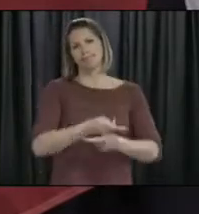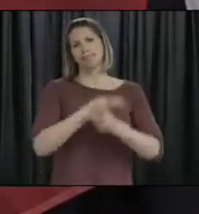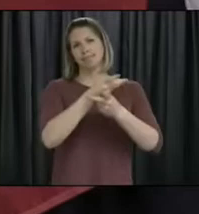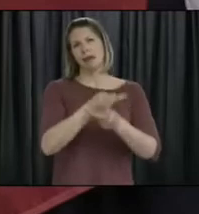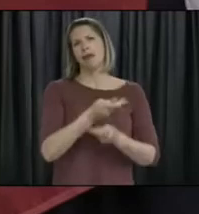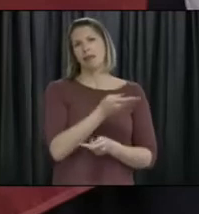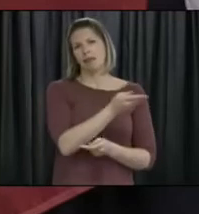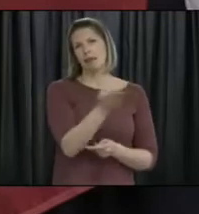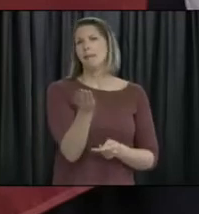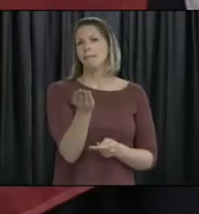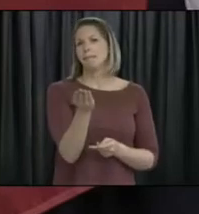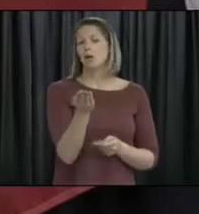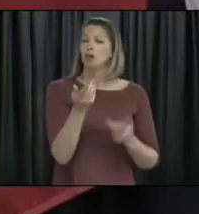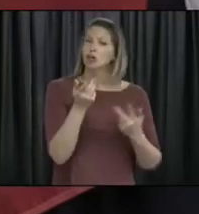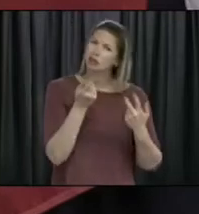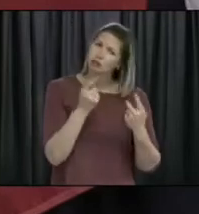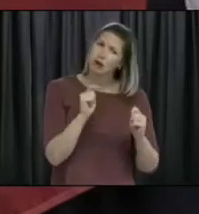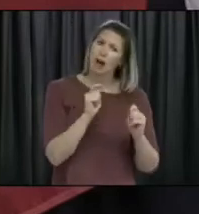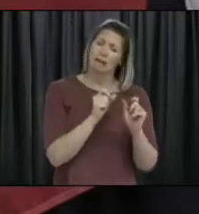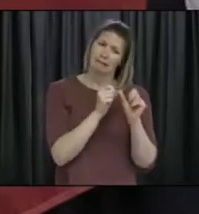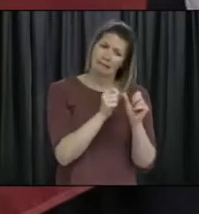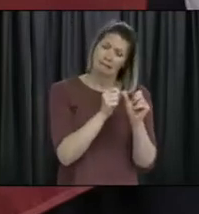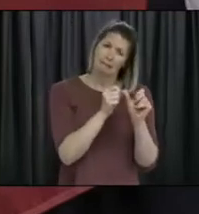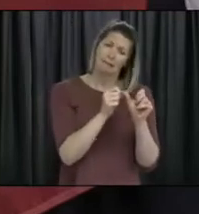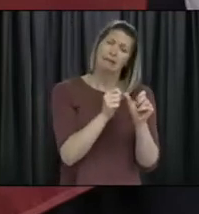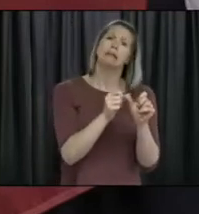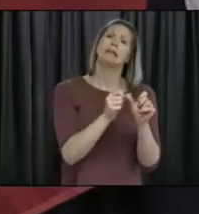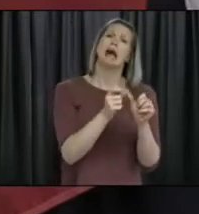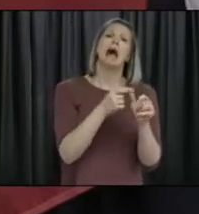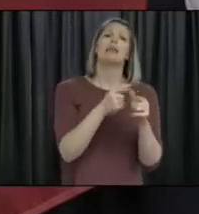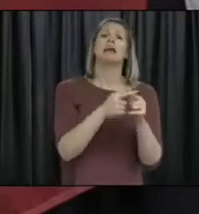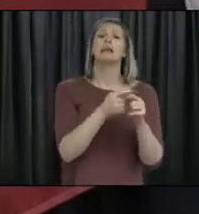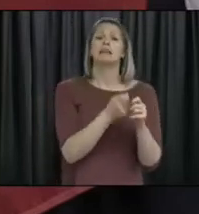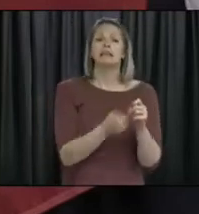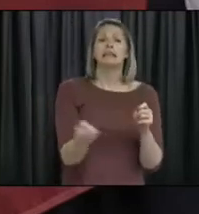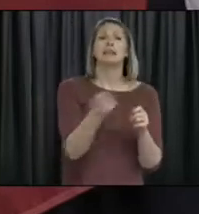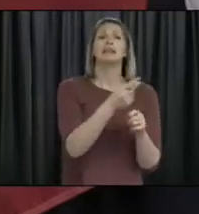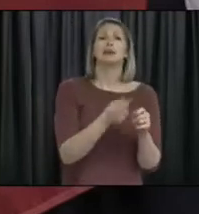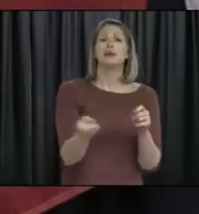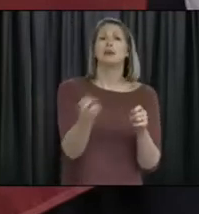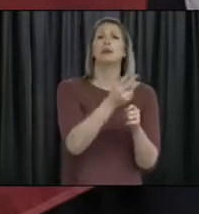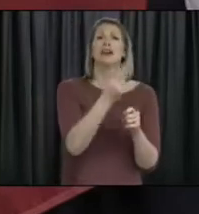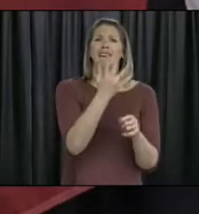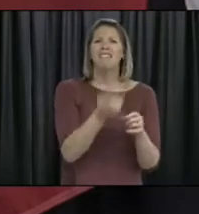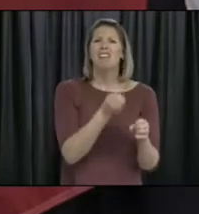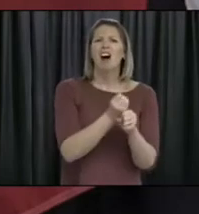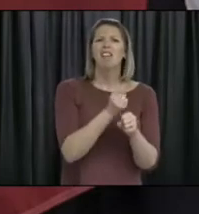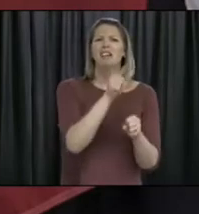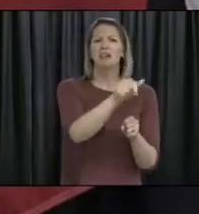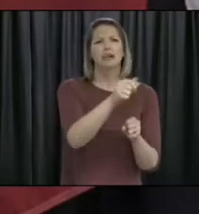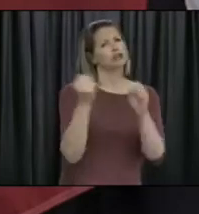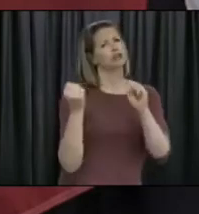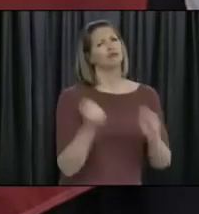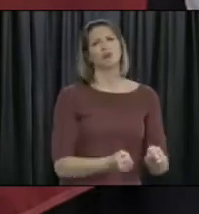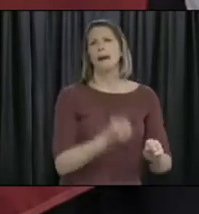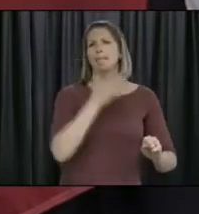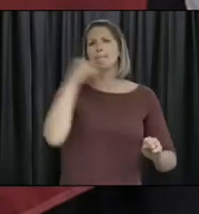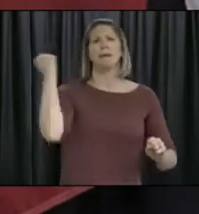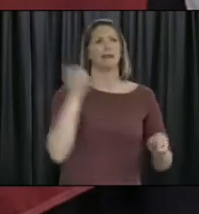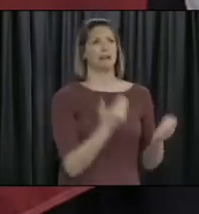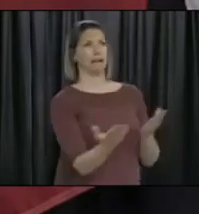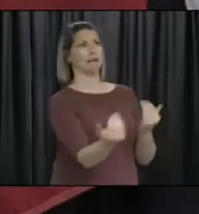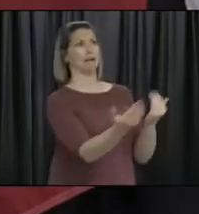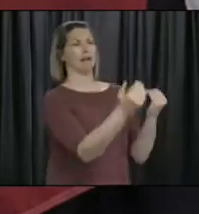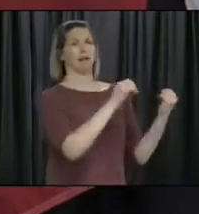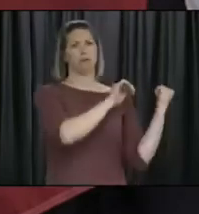as they can be, and they will be there to support the coming years. But right now, the big focus is on public health. But we want to work with the business community